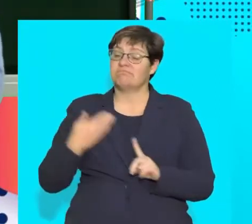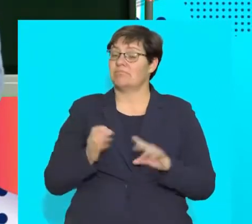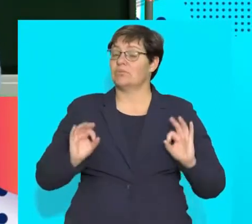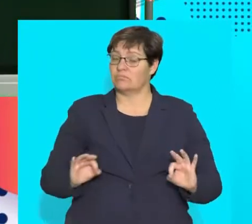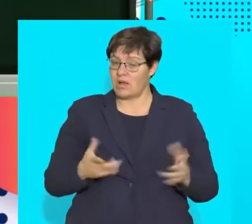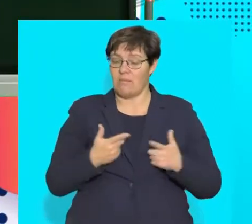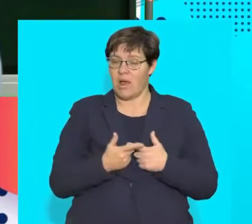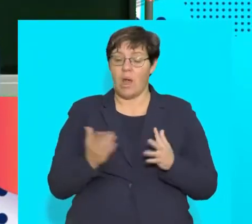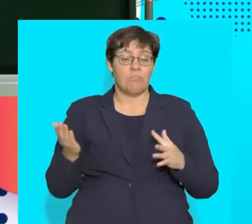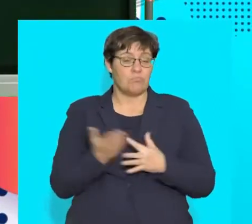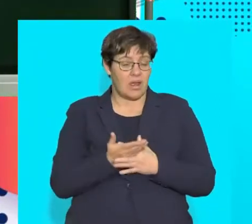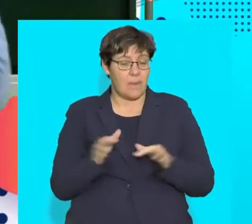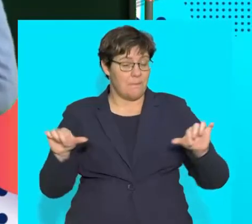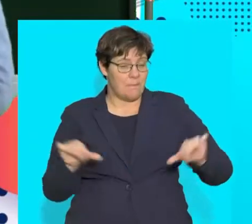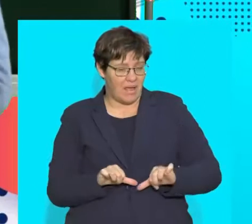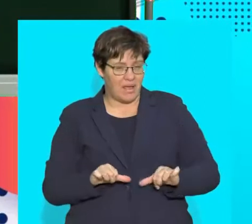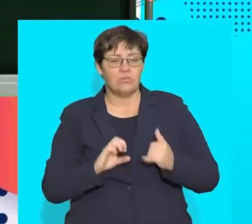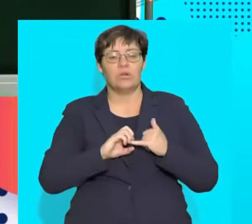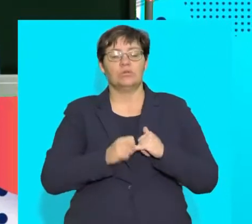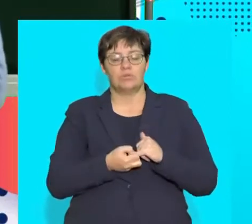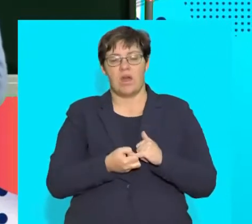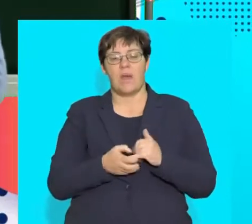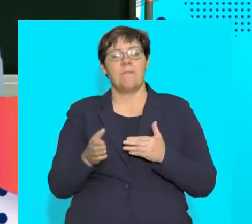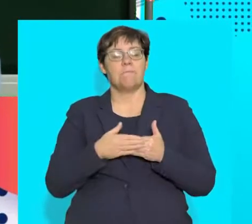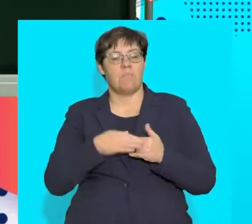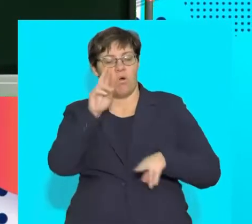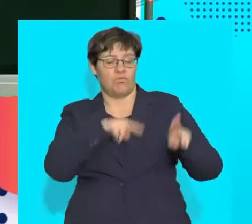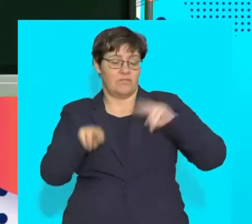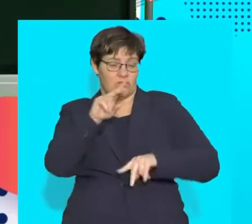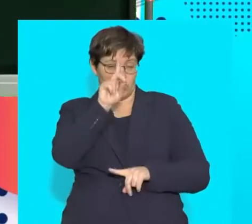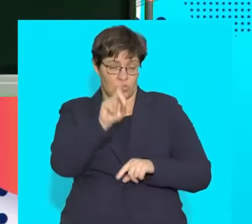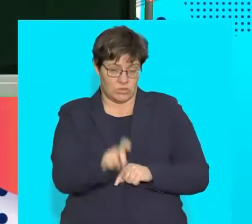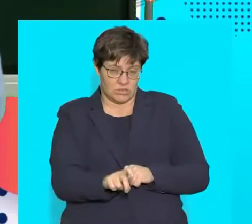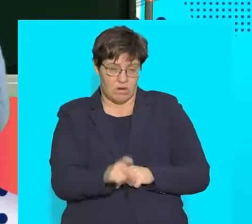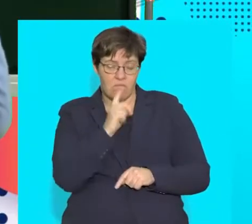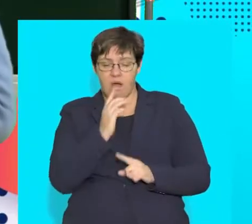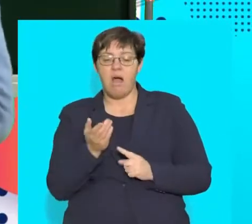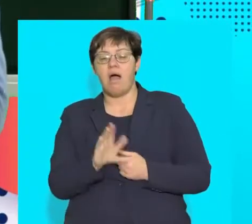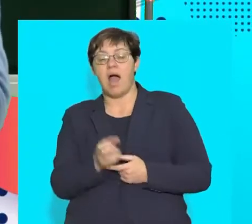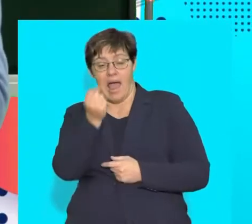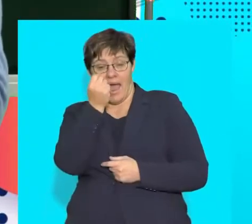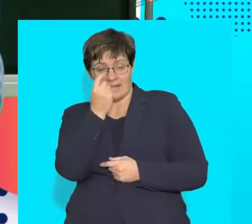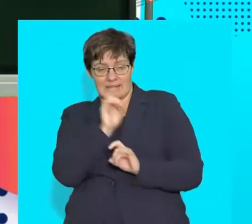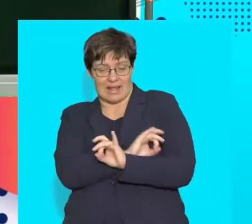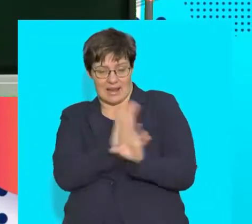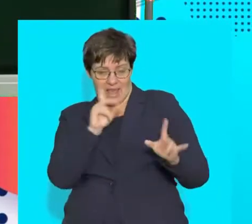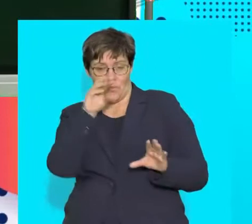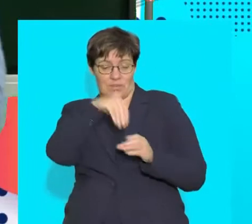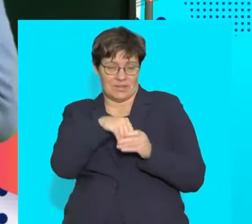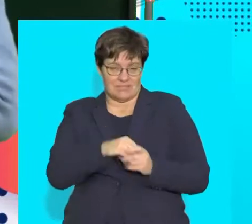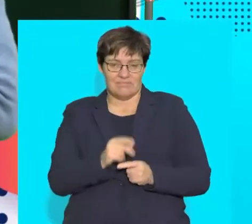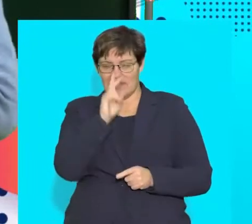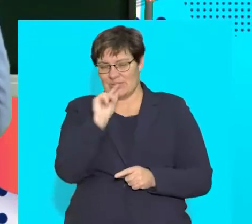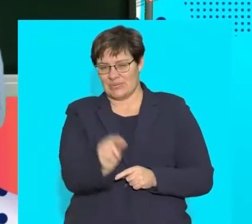Guys, you've been good. Let's have a little break. And when we get back, we will try and do a few more revision questions to sharpen our